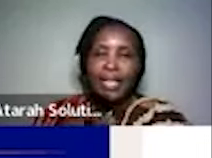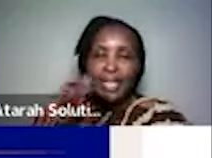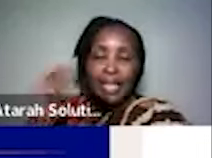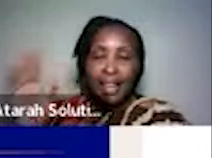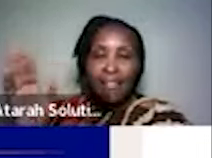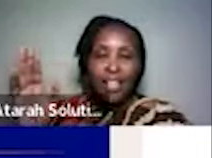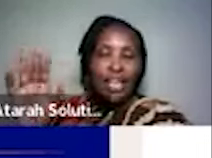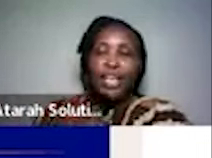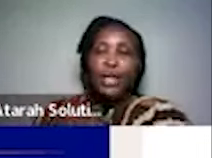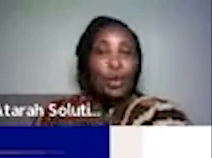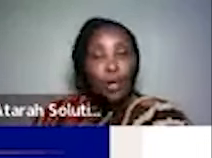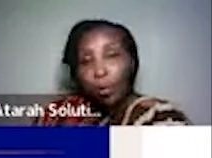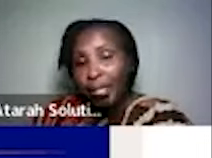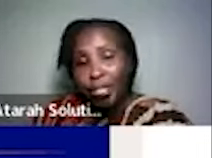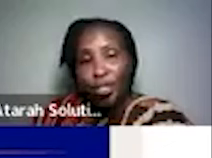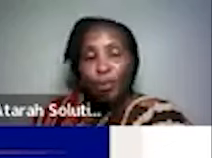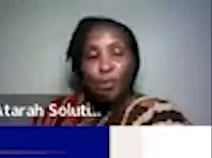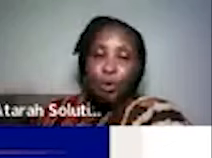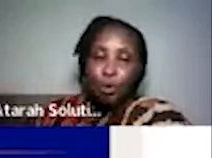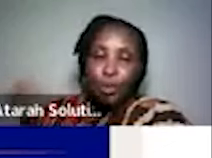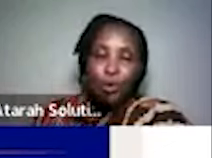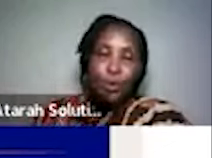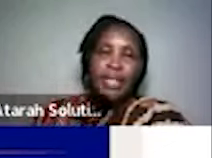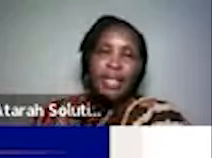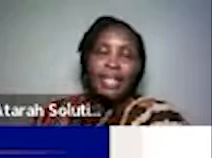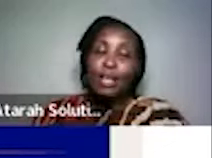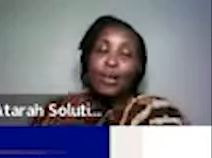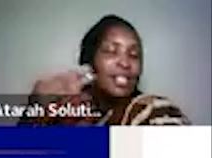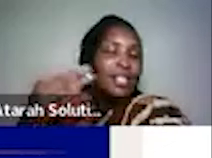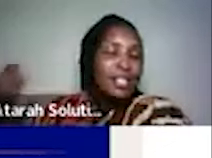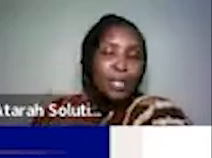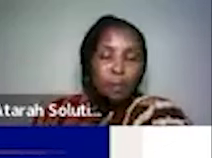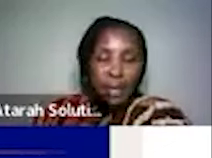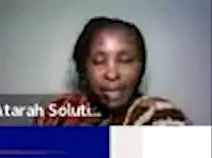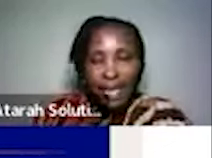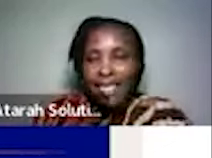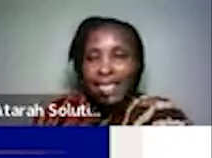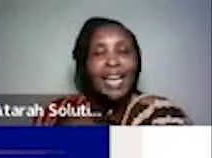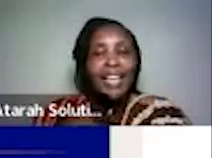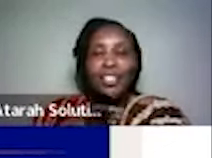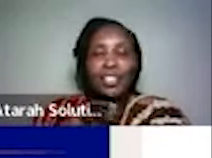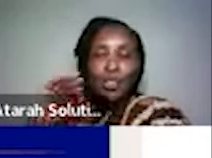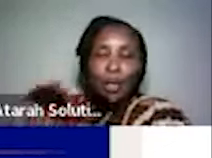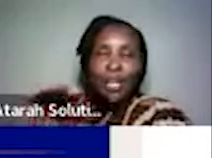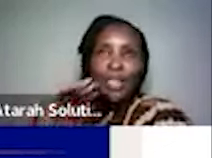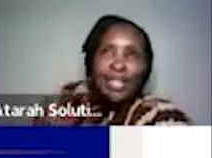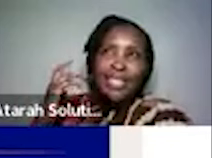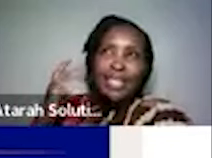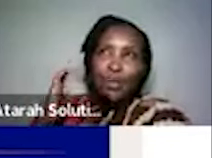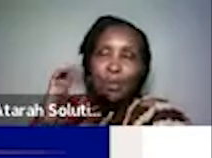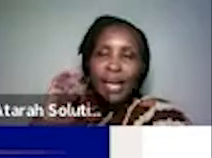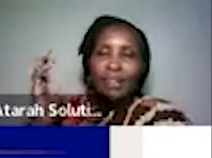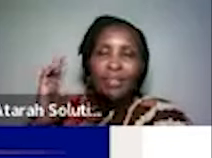samir it's in naivasha you can do a day trip if you don't wish to spend the night or you can just go and spend the night and just enjoy